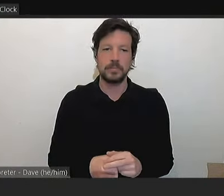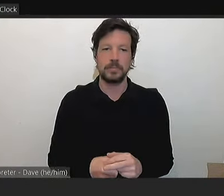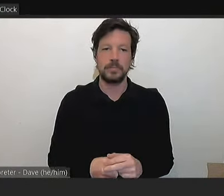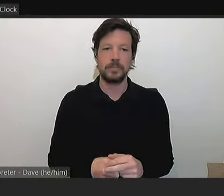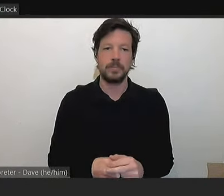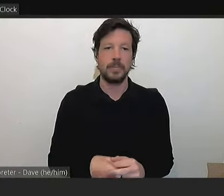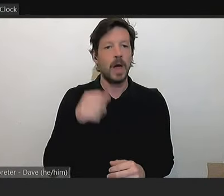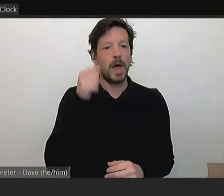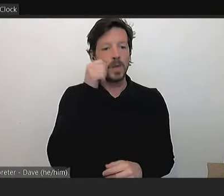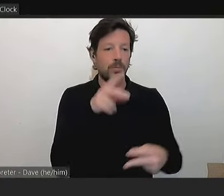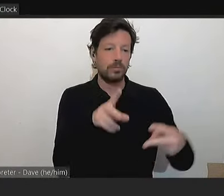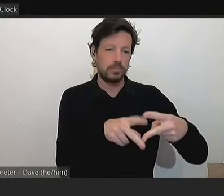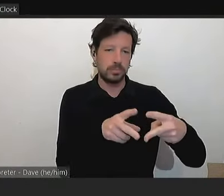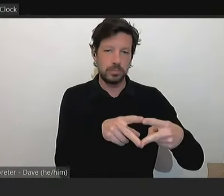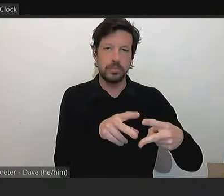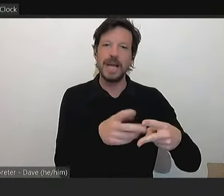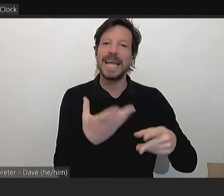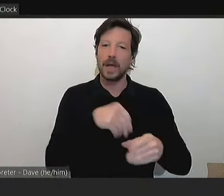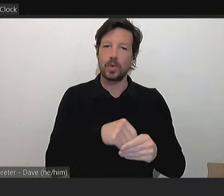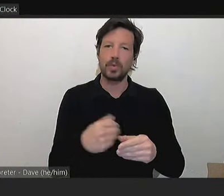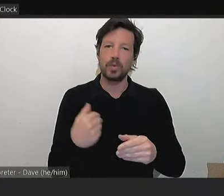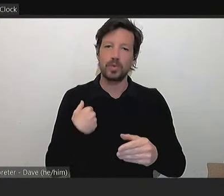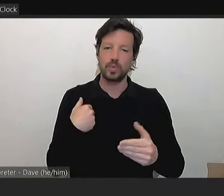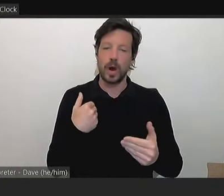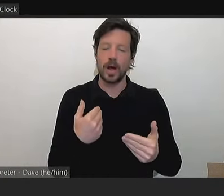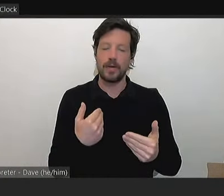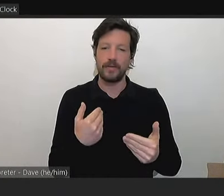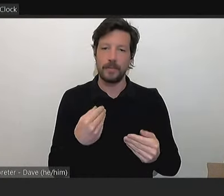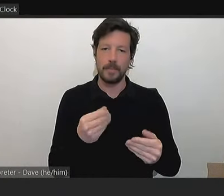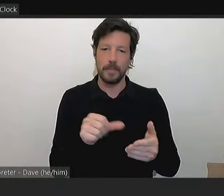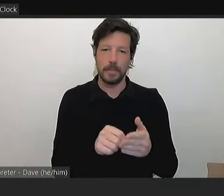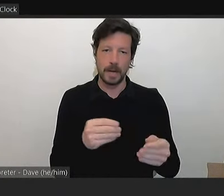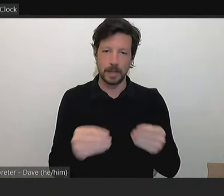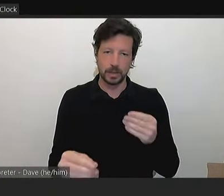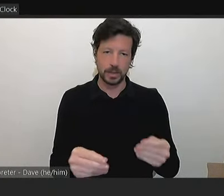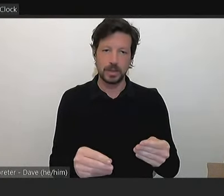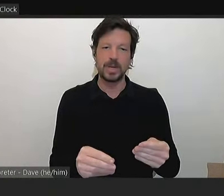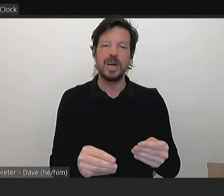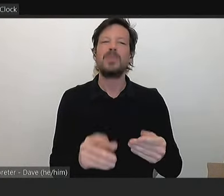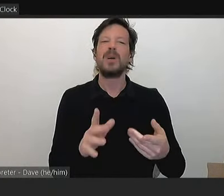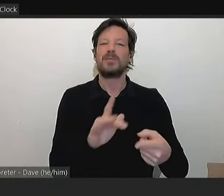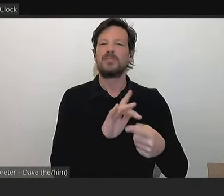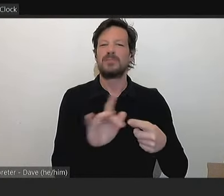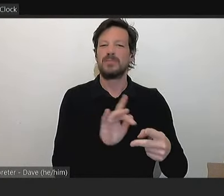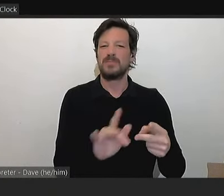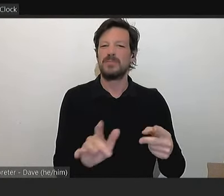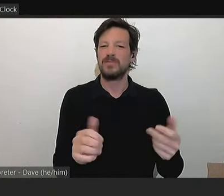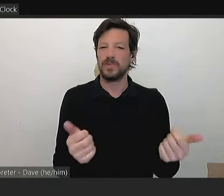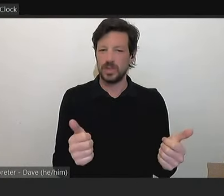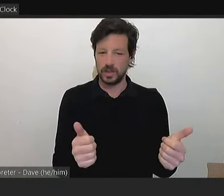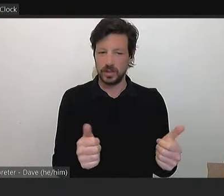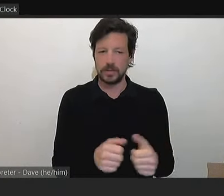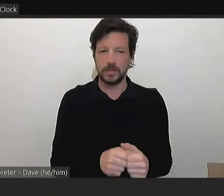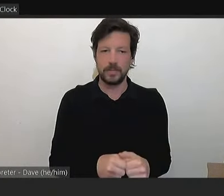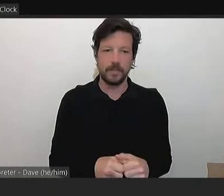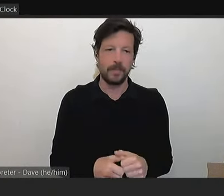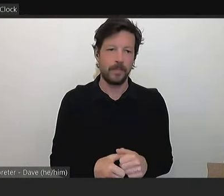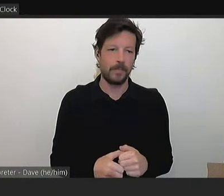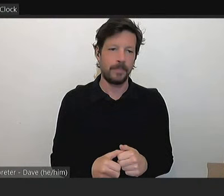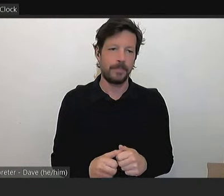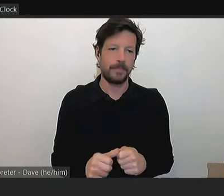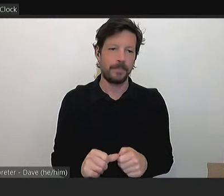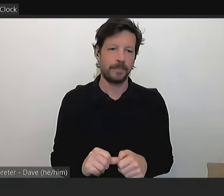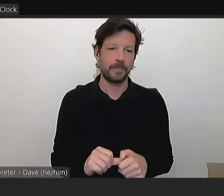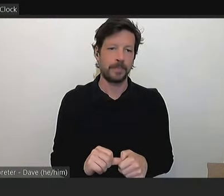were included in the draft budget, but they have since been deleted from the draft budget. No, I have